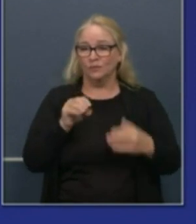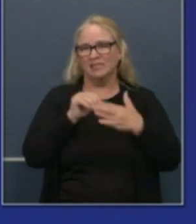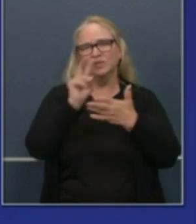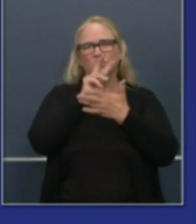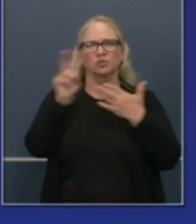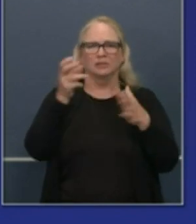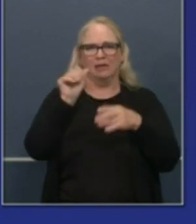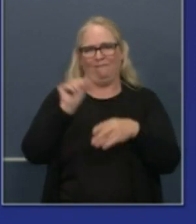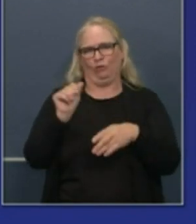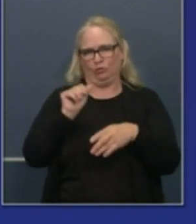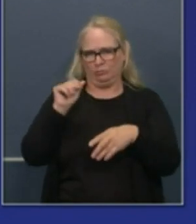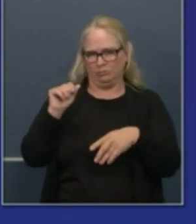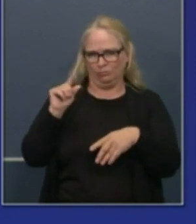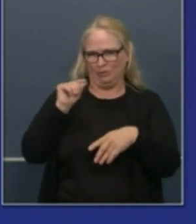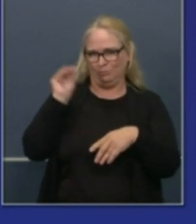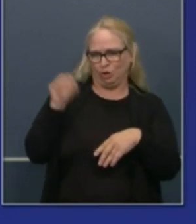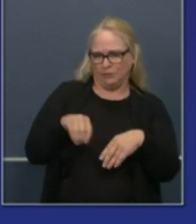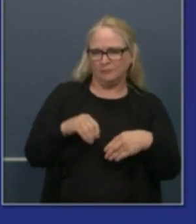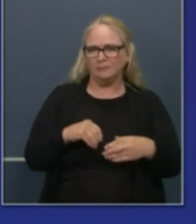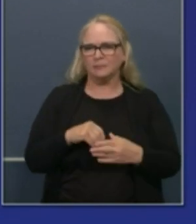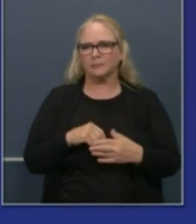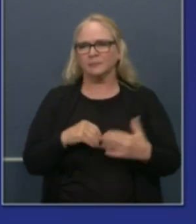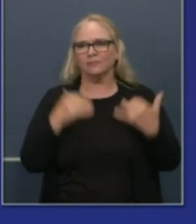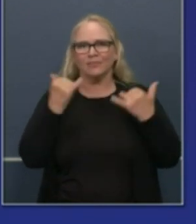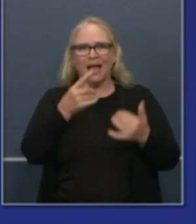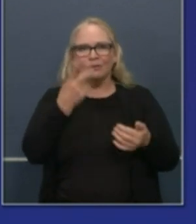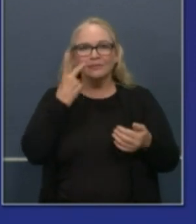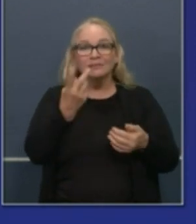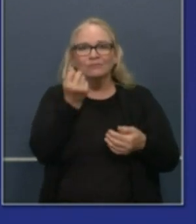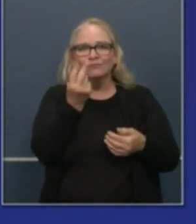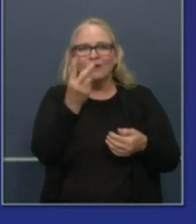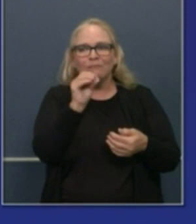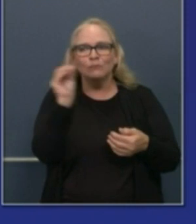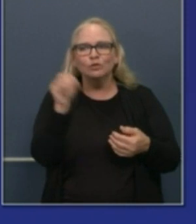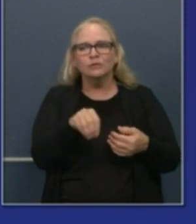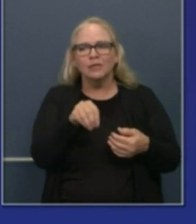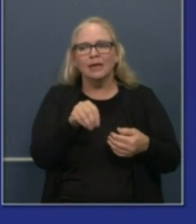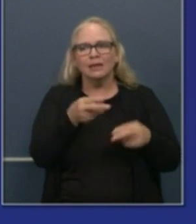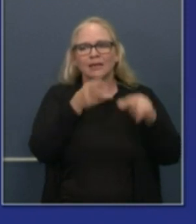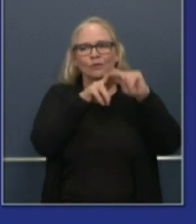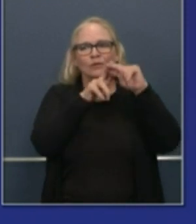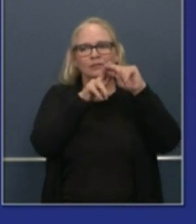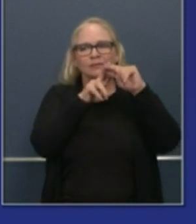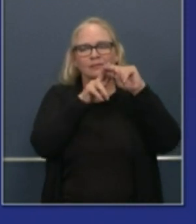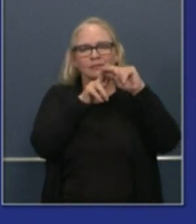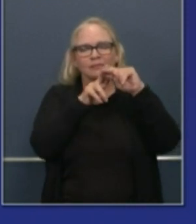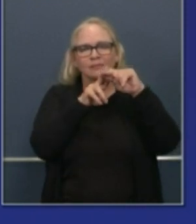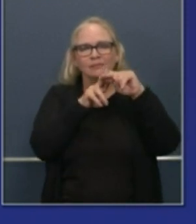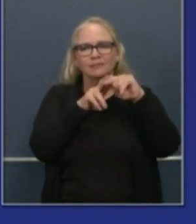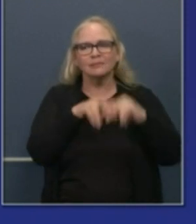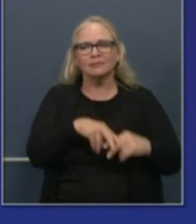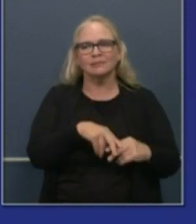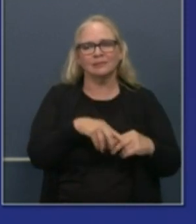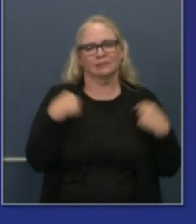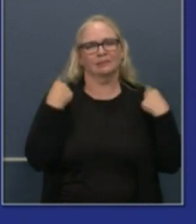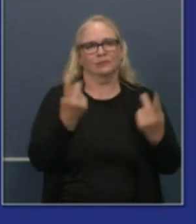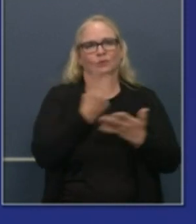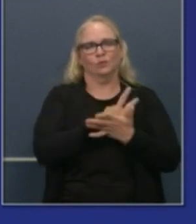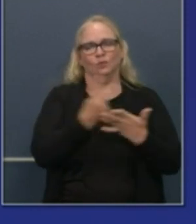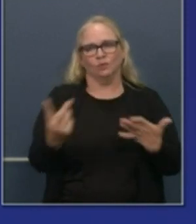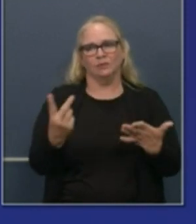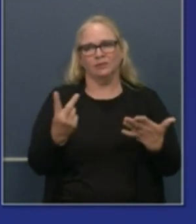Today you'll see that slide 12 percent increase in ICU emissions over a 14-day period. So not